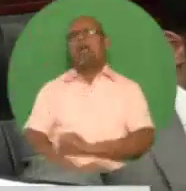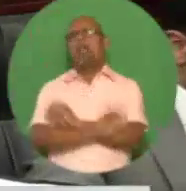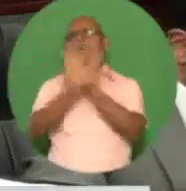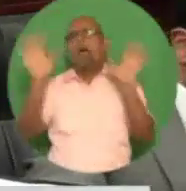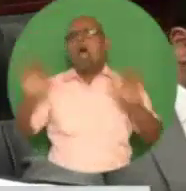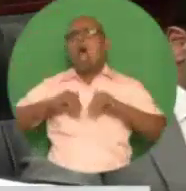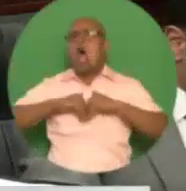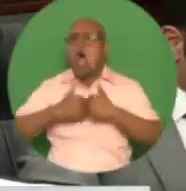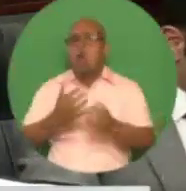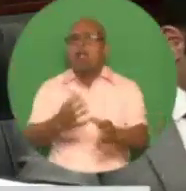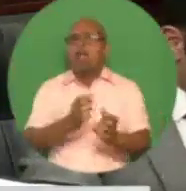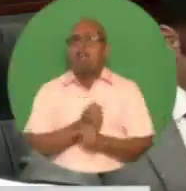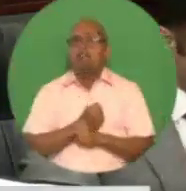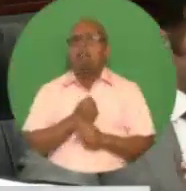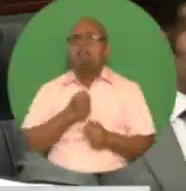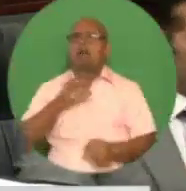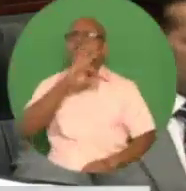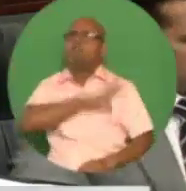money.